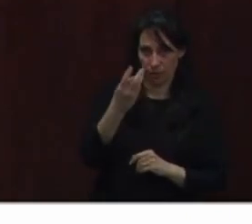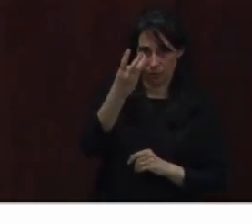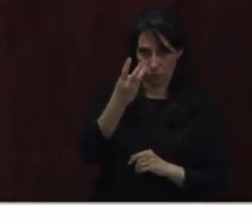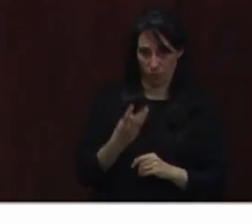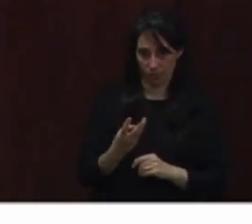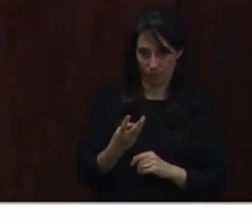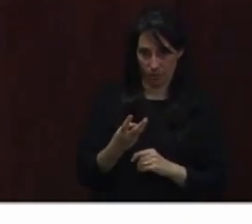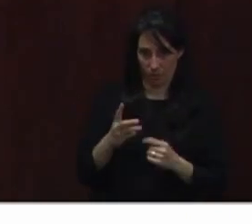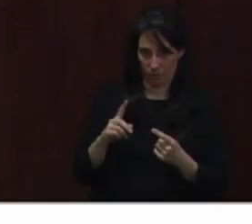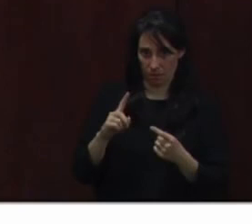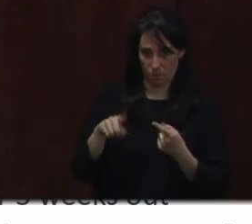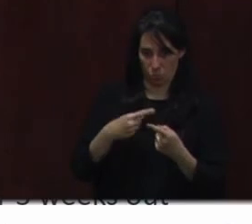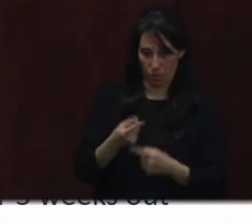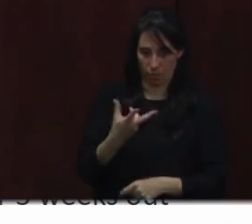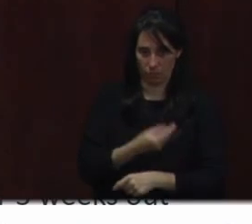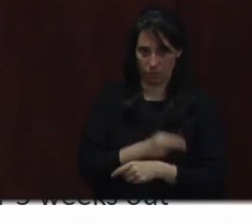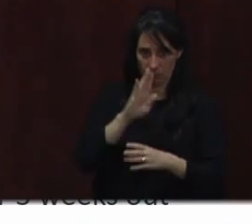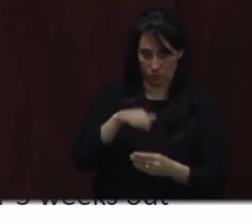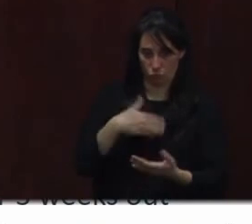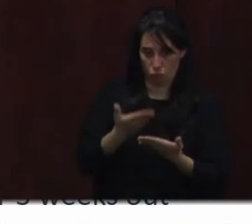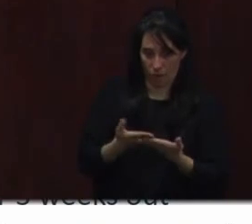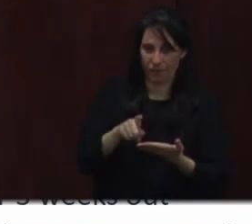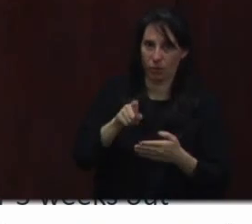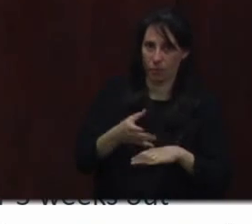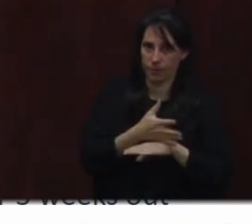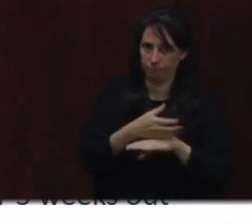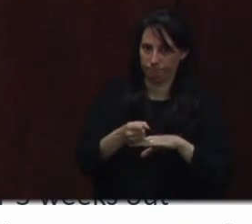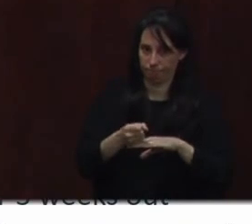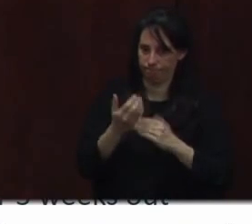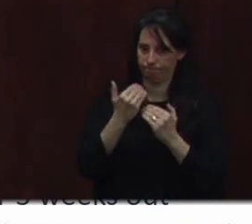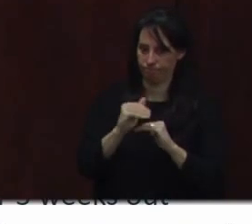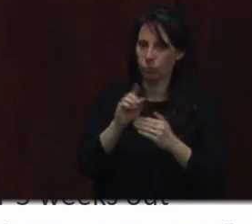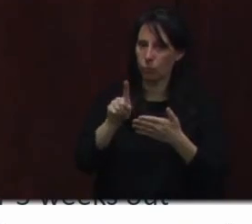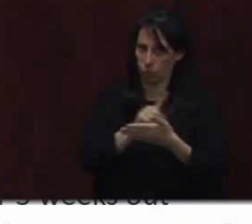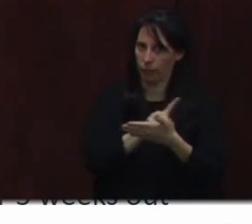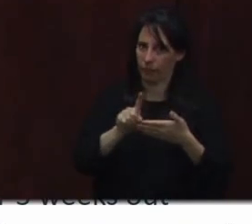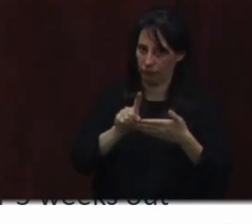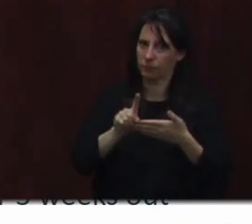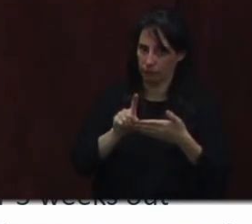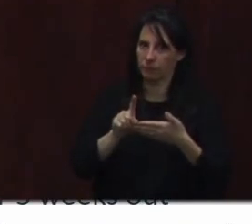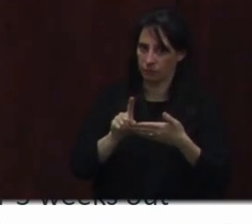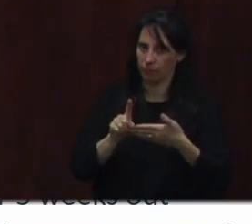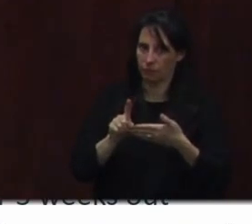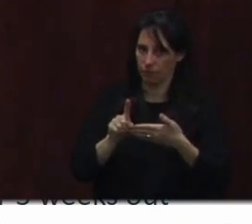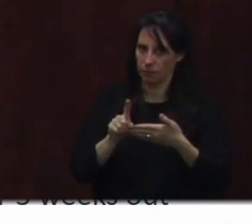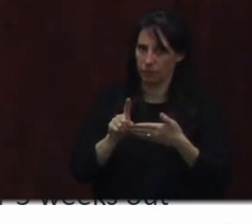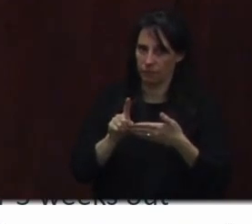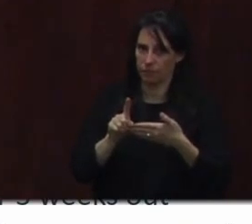the following Monday. And so I'm going to go through that very quickly and just say